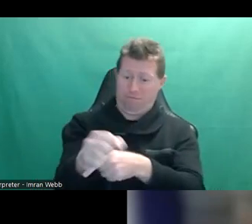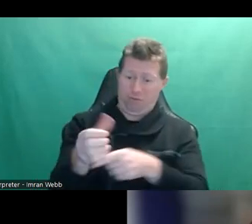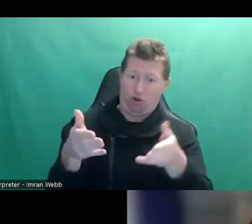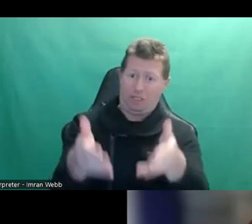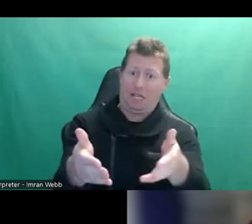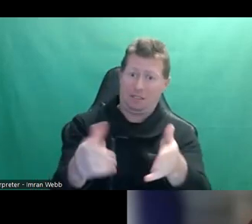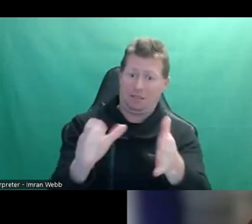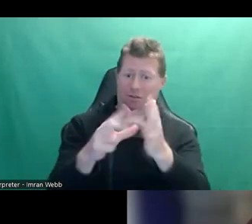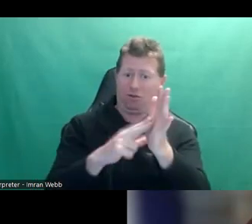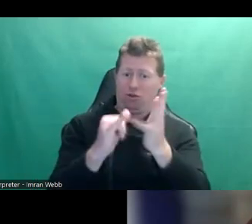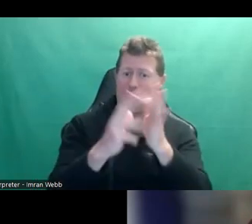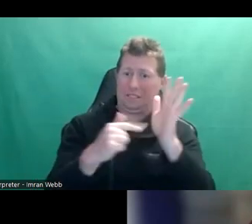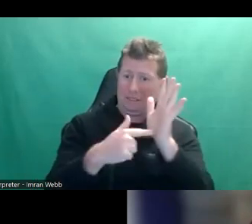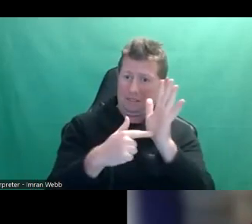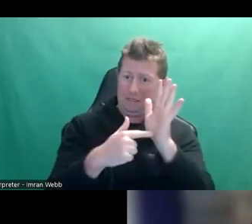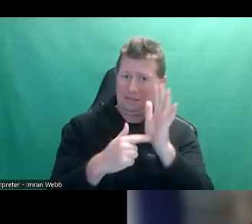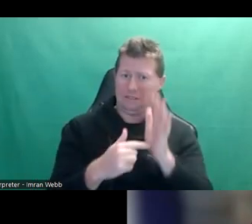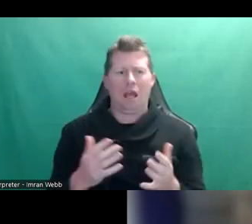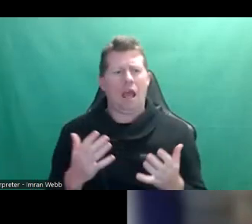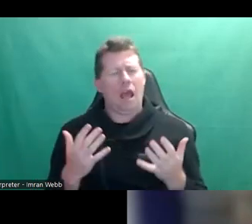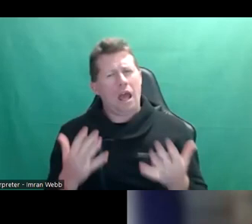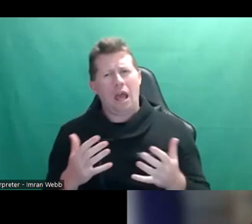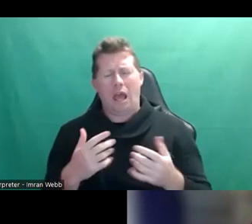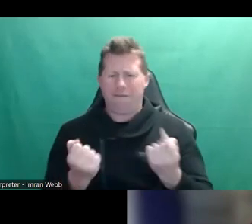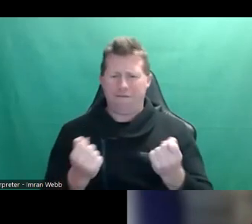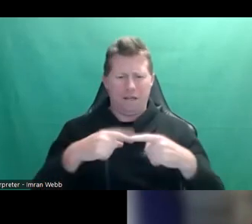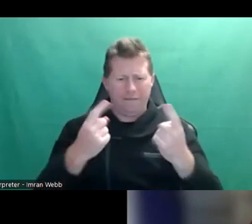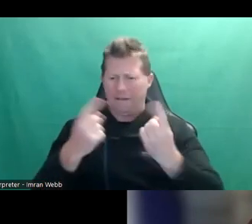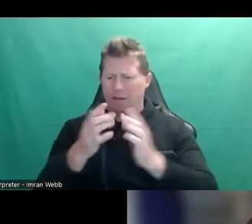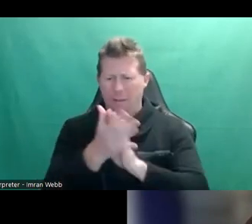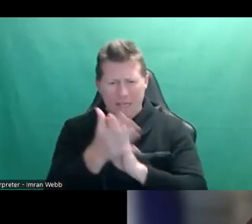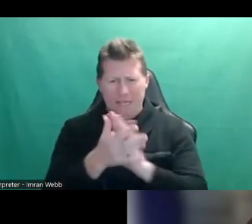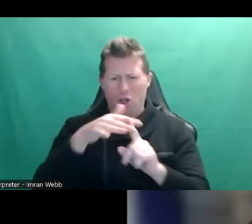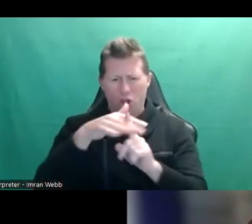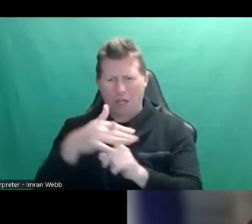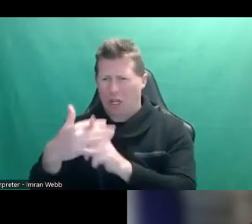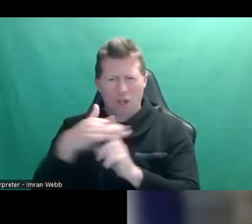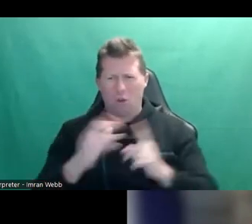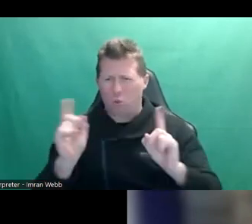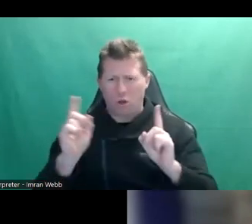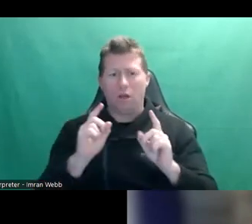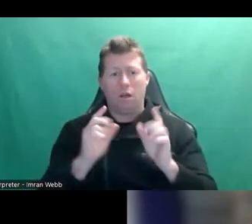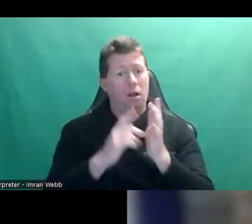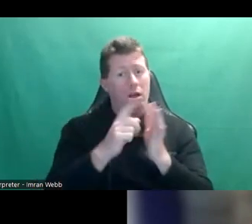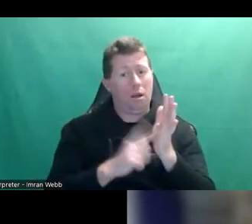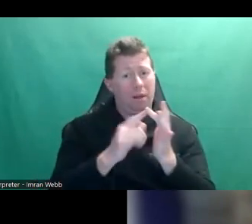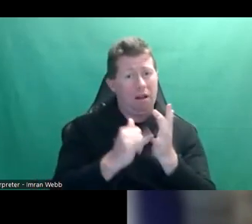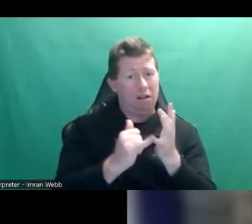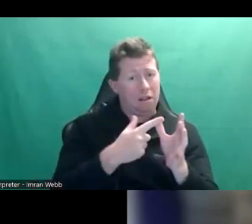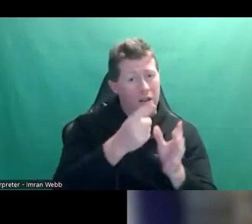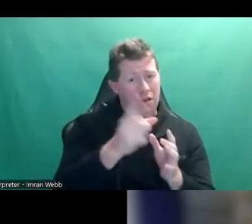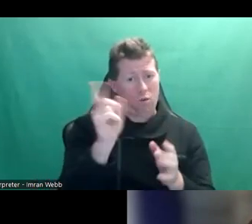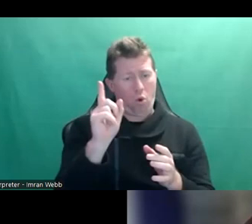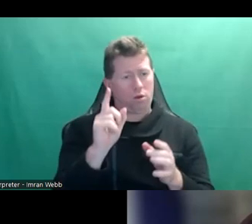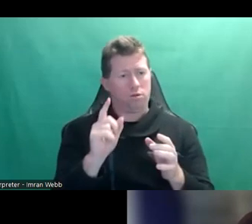And it's a word that means a lot in a lot of different contexts. So, Melissa, I might throw to you first and just ask, what are the